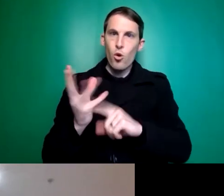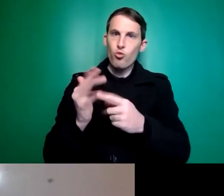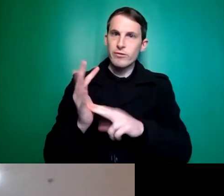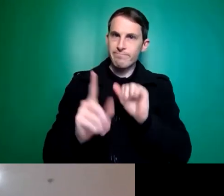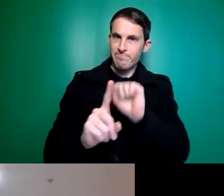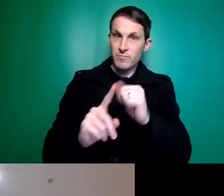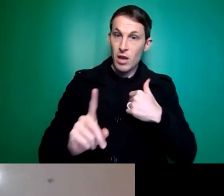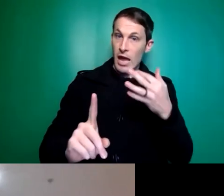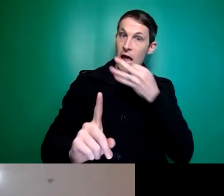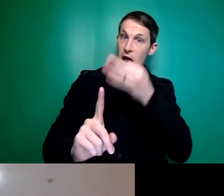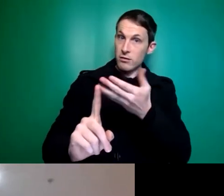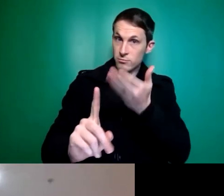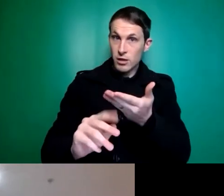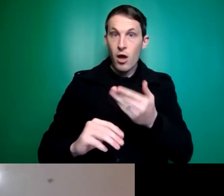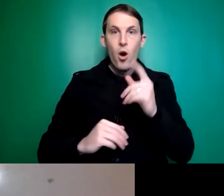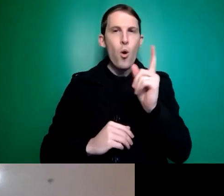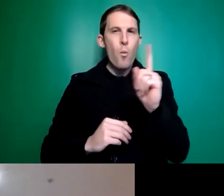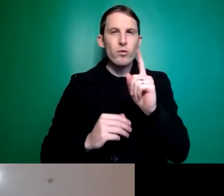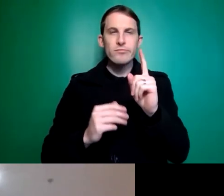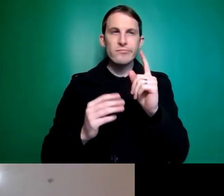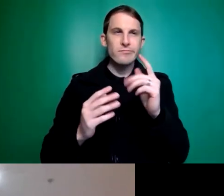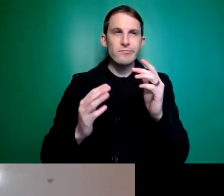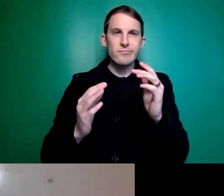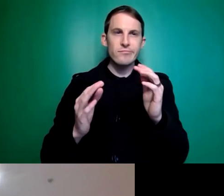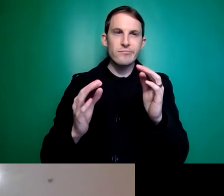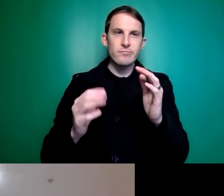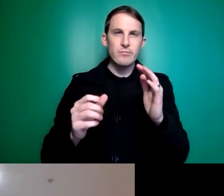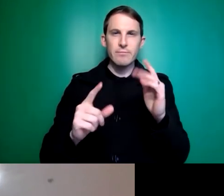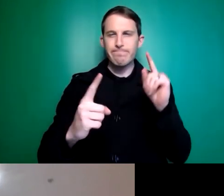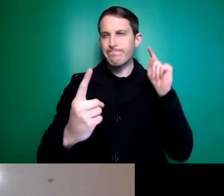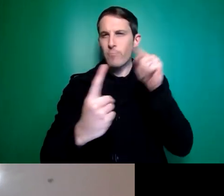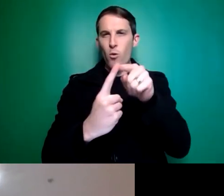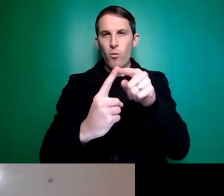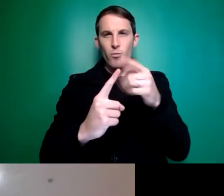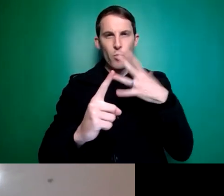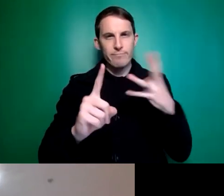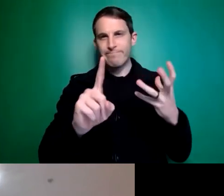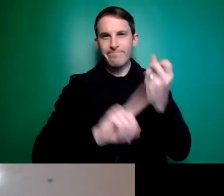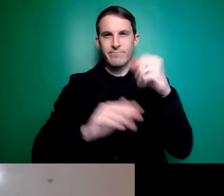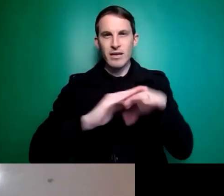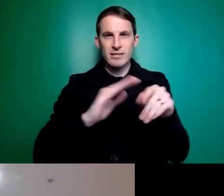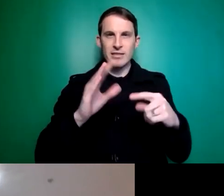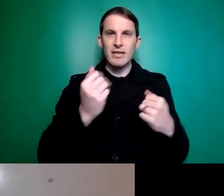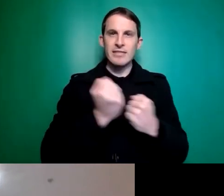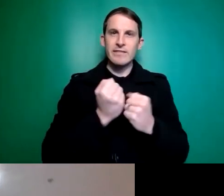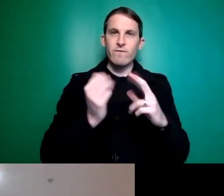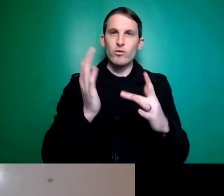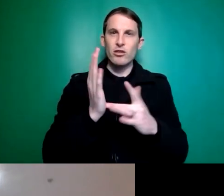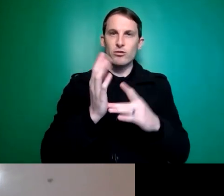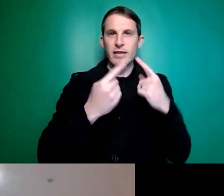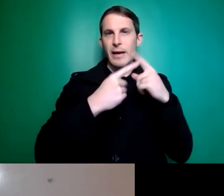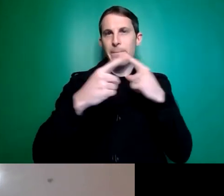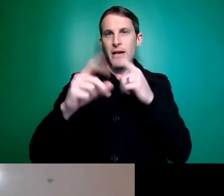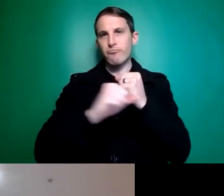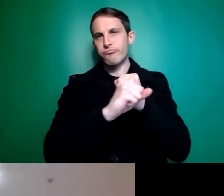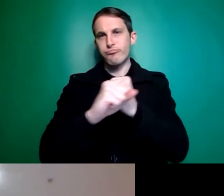ultimate goal of the Assistive Technology for All campaign? Thanks, Graham. Great to be here. And thanks